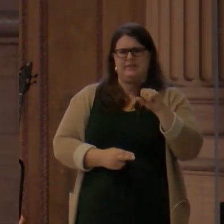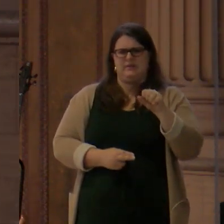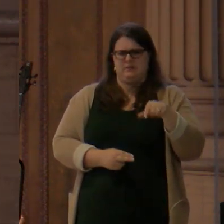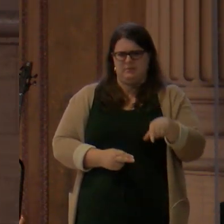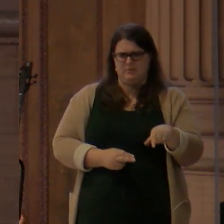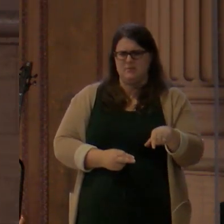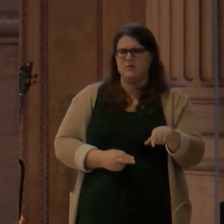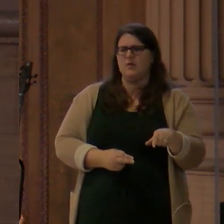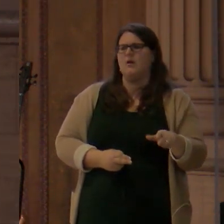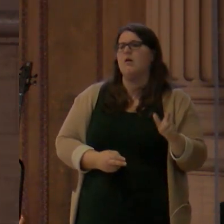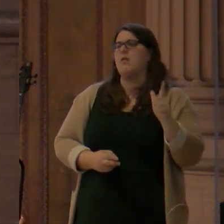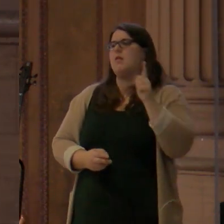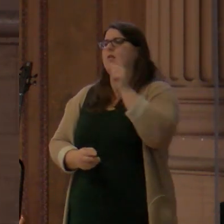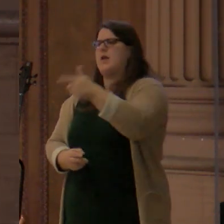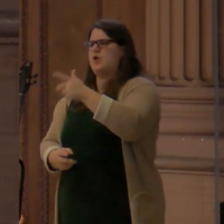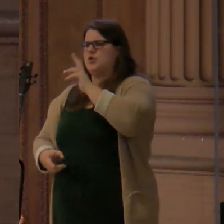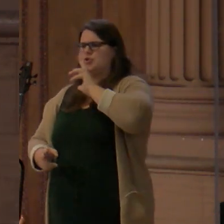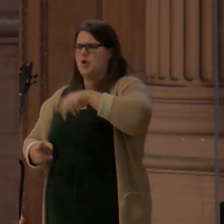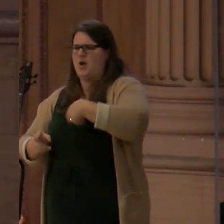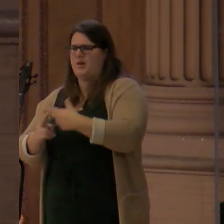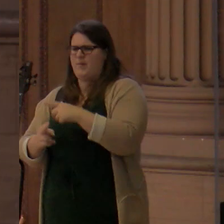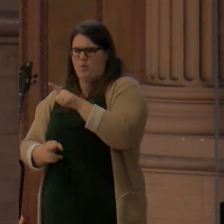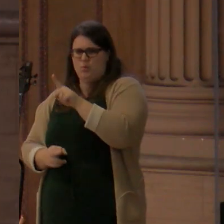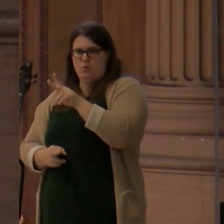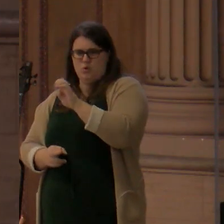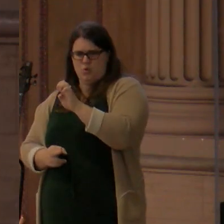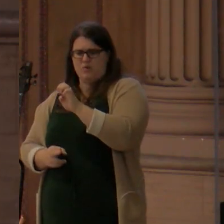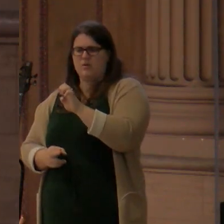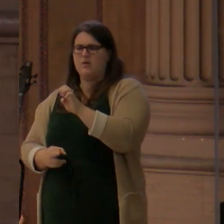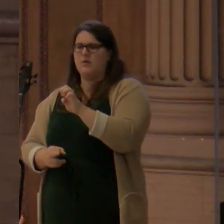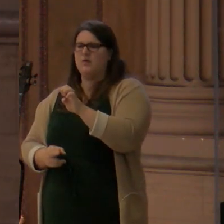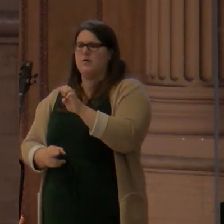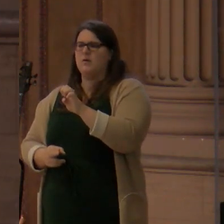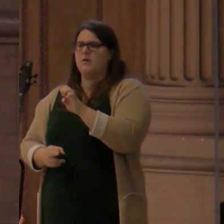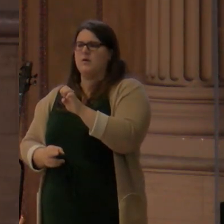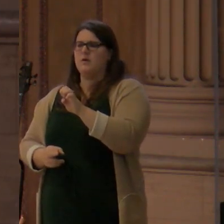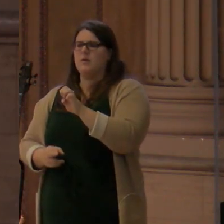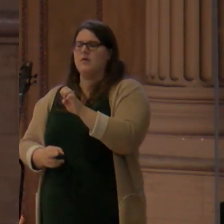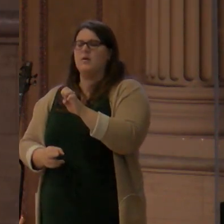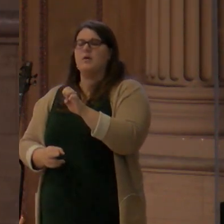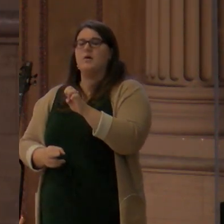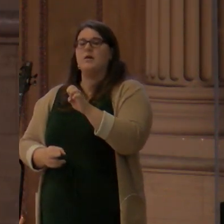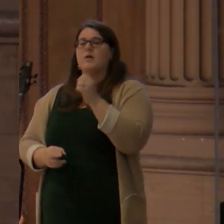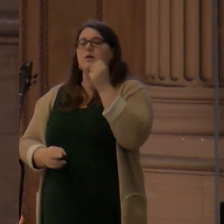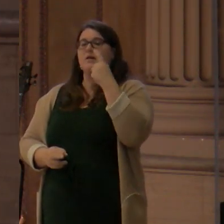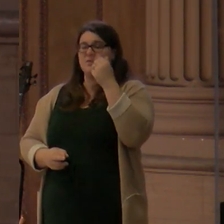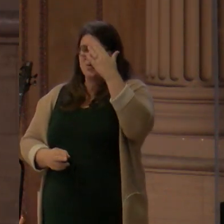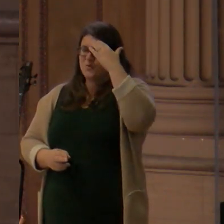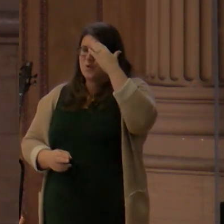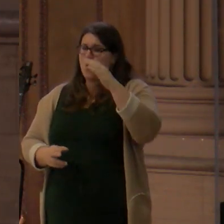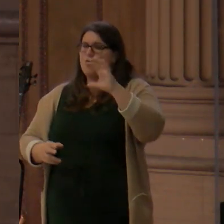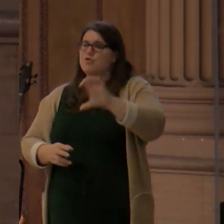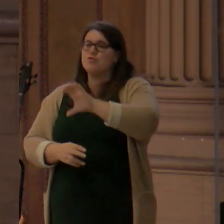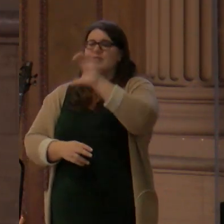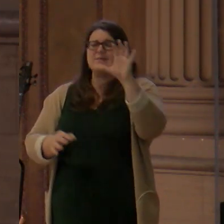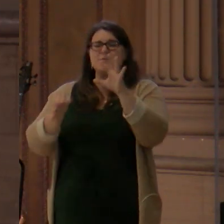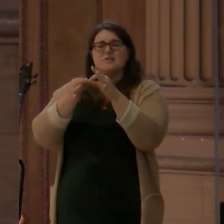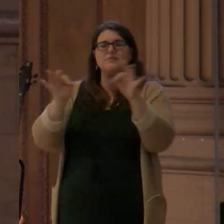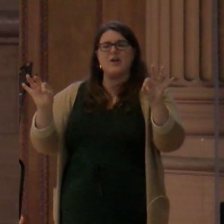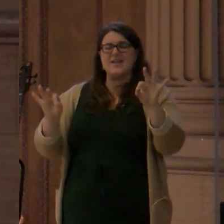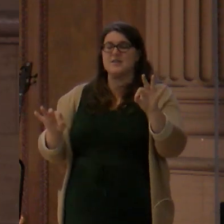the shepherds, the ones that were watching their flocks by night. Behold, I bring you glad tidings of great joy. Now why?